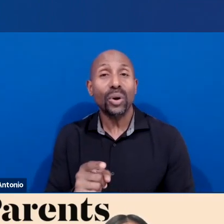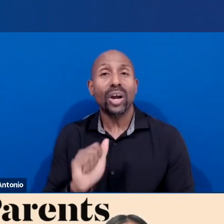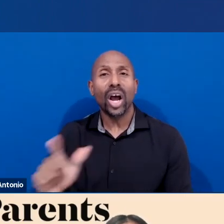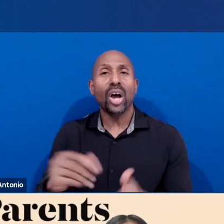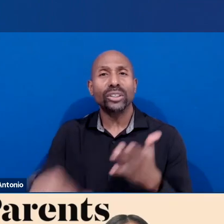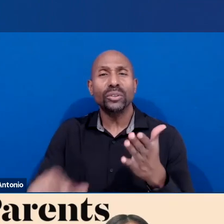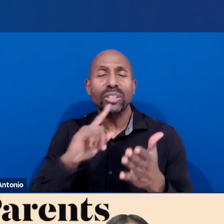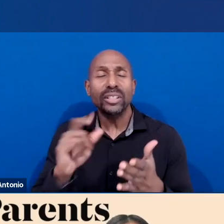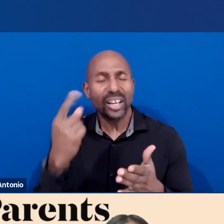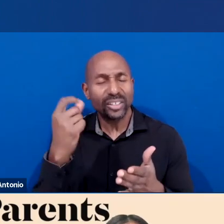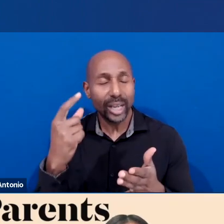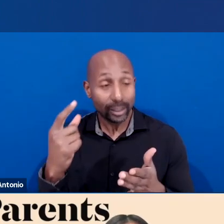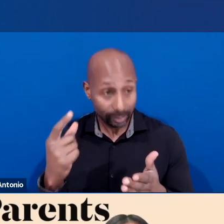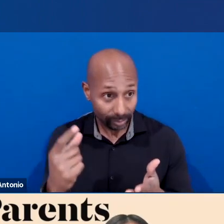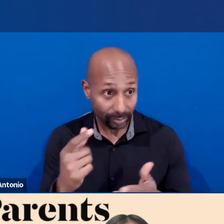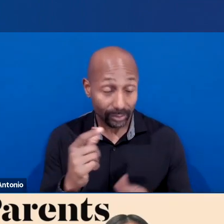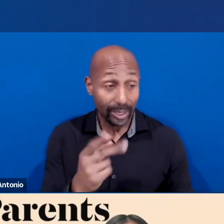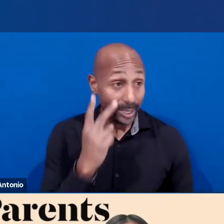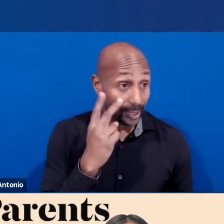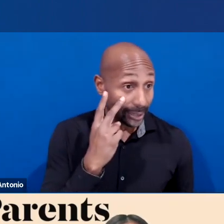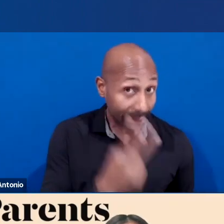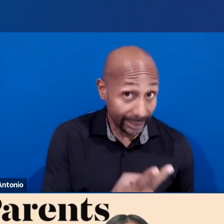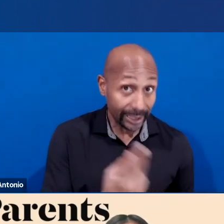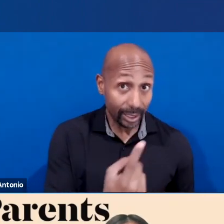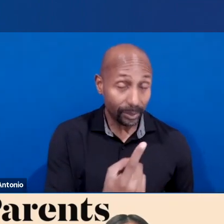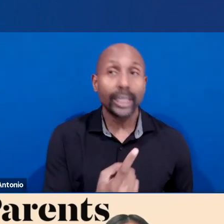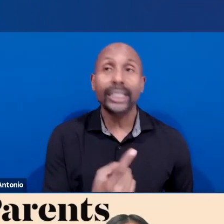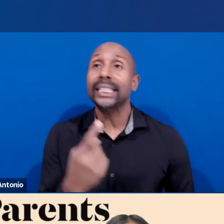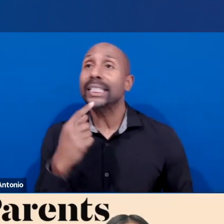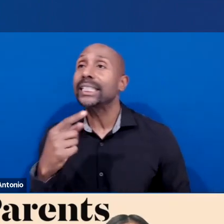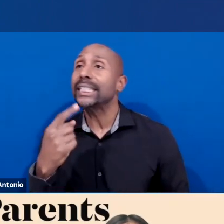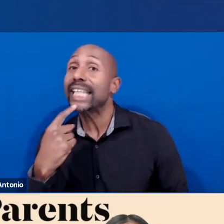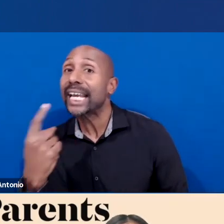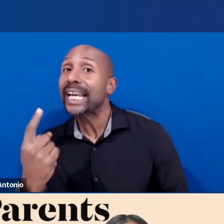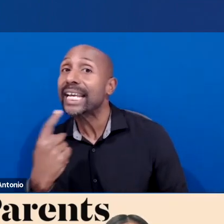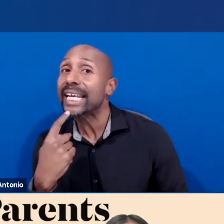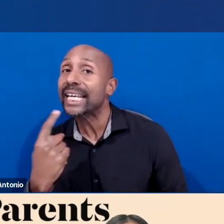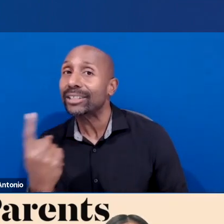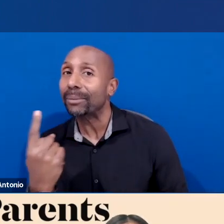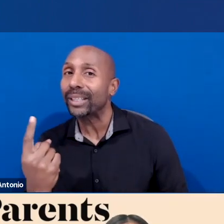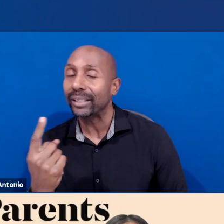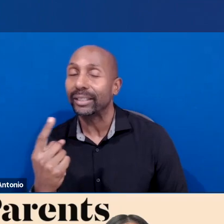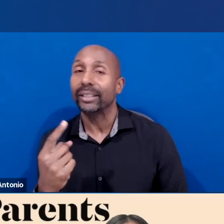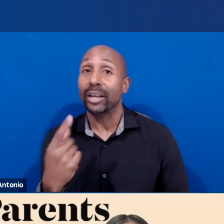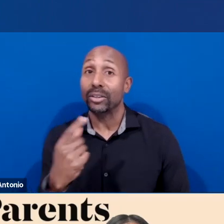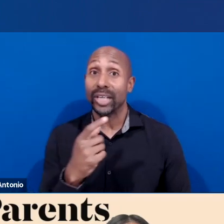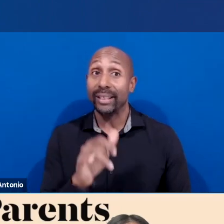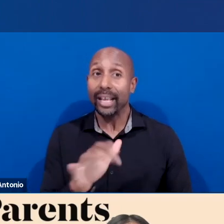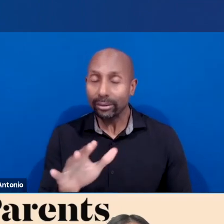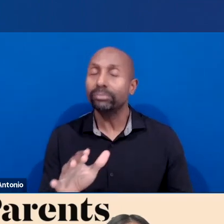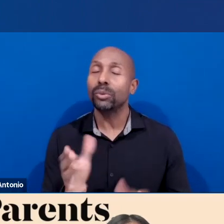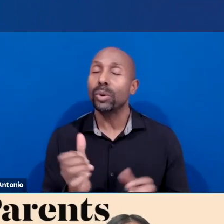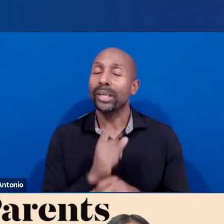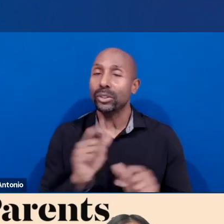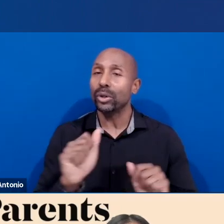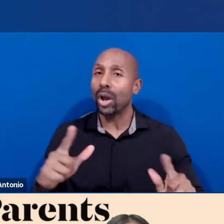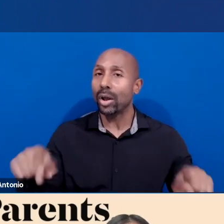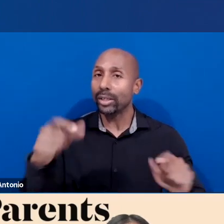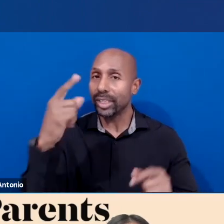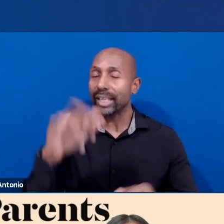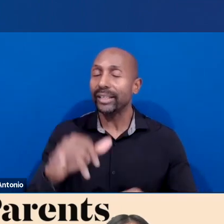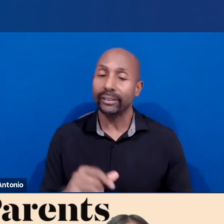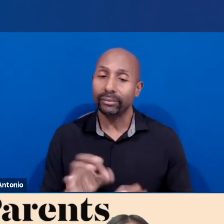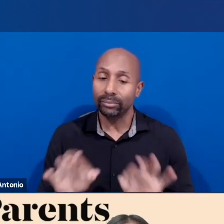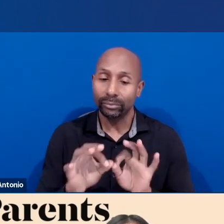rule is also really important. You may, as a parent, sometimes have questions about